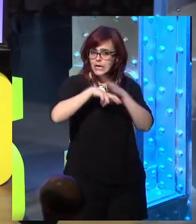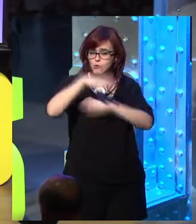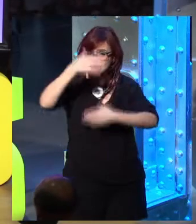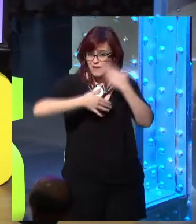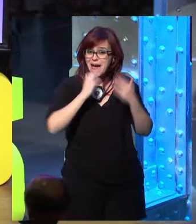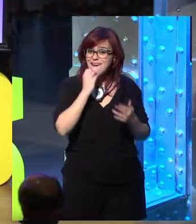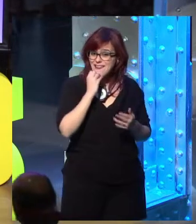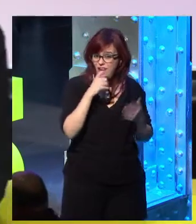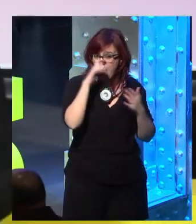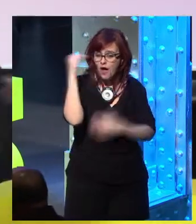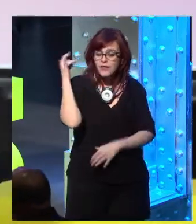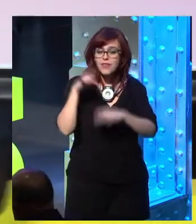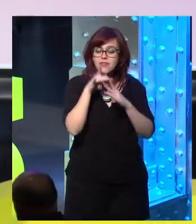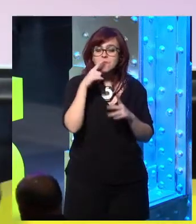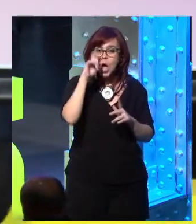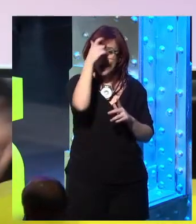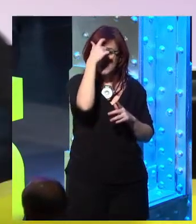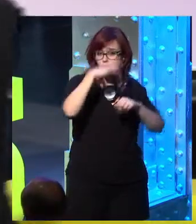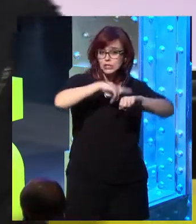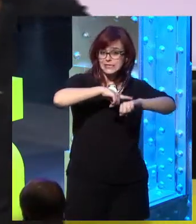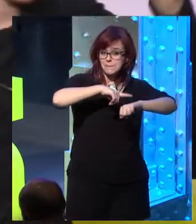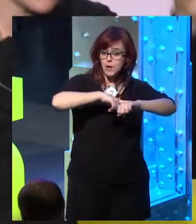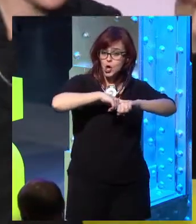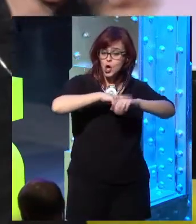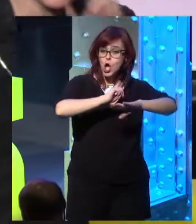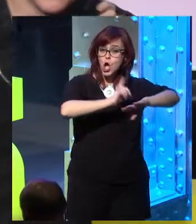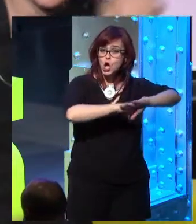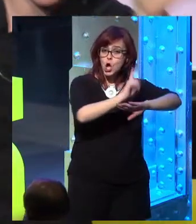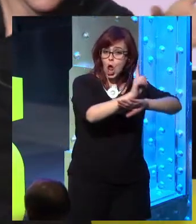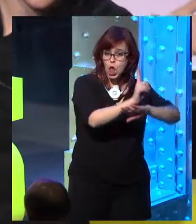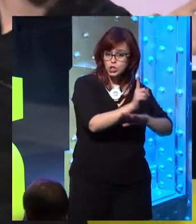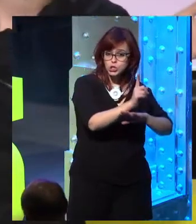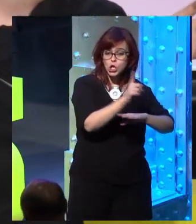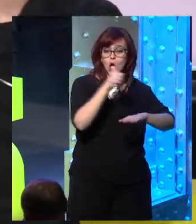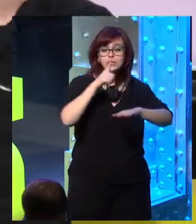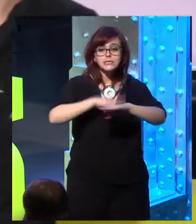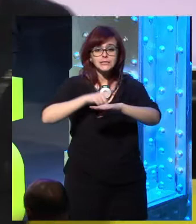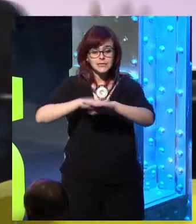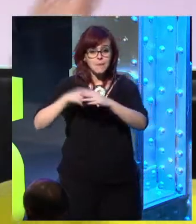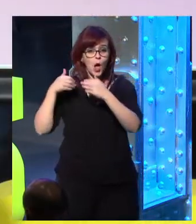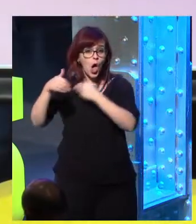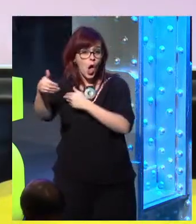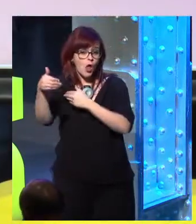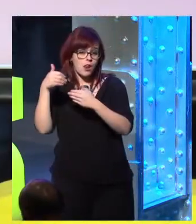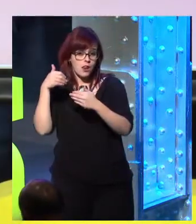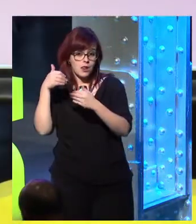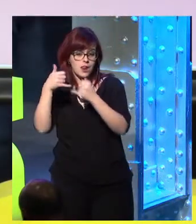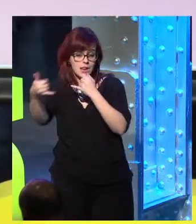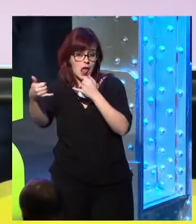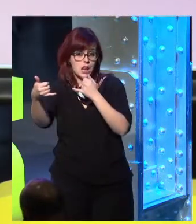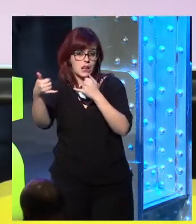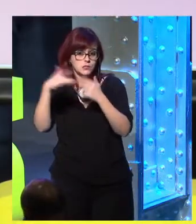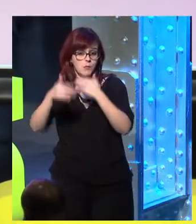chronos, or linear time, industrial time, the meeting 9 a.m. to 10 a.m. time, and then kairos time,